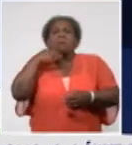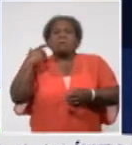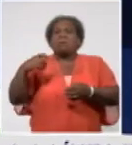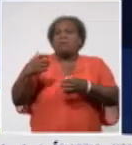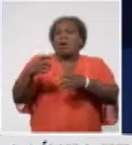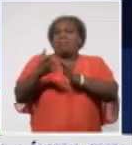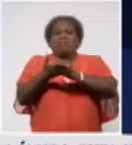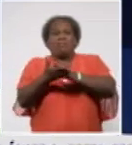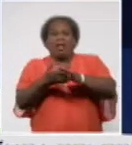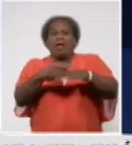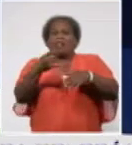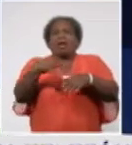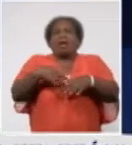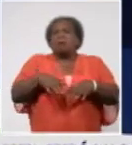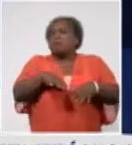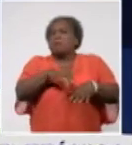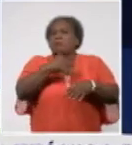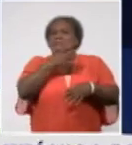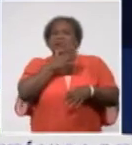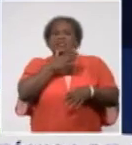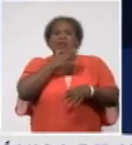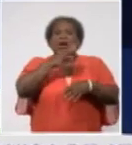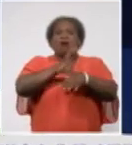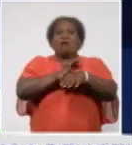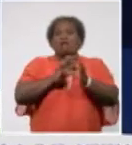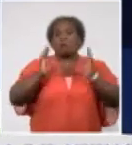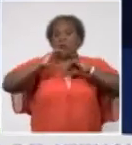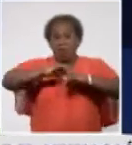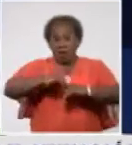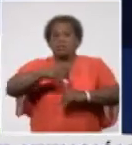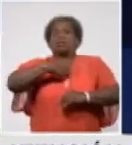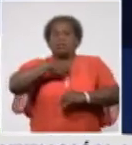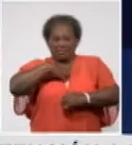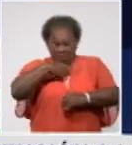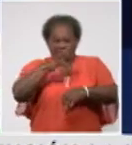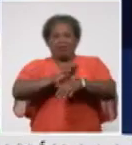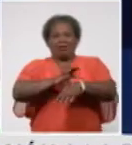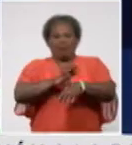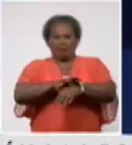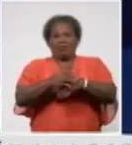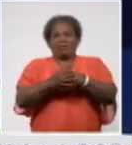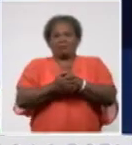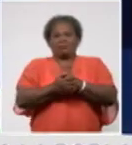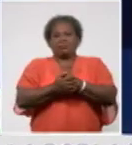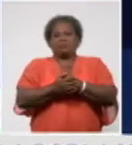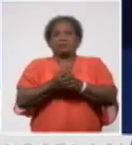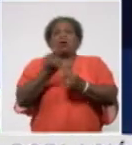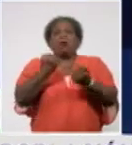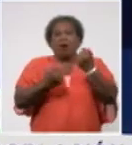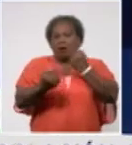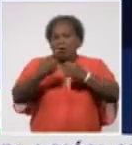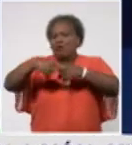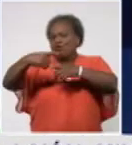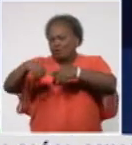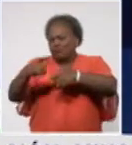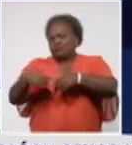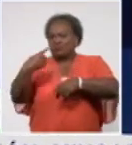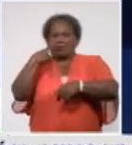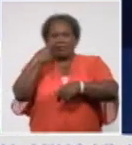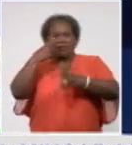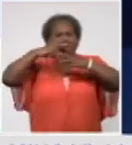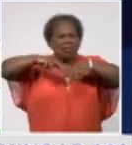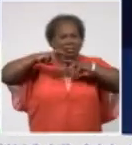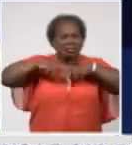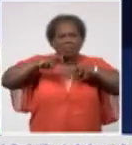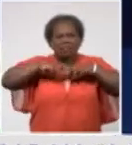load than those with symptoms. Overall, 58.87% of